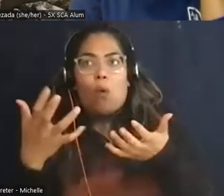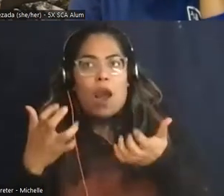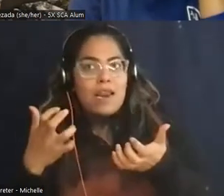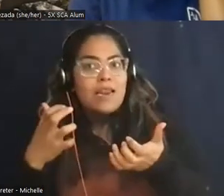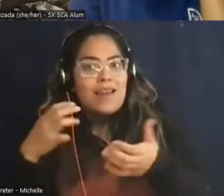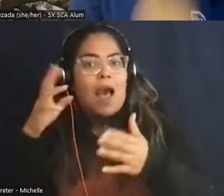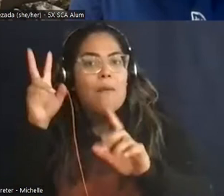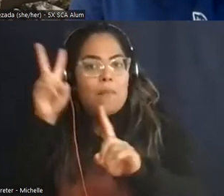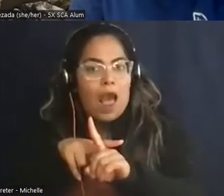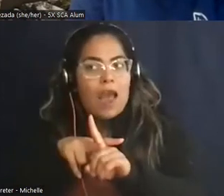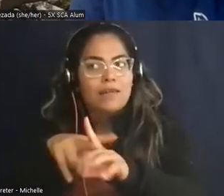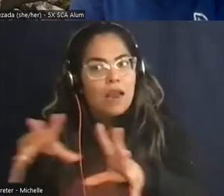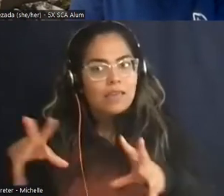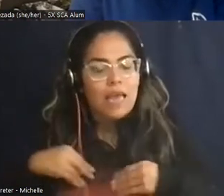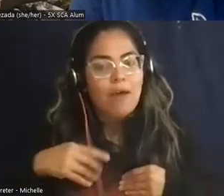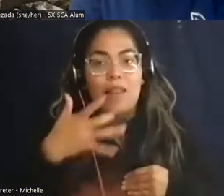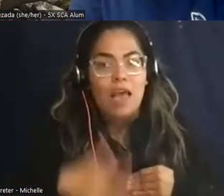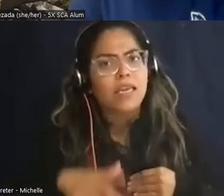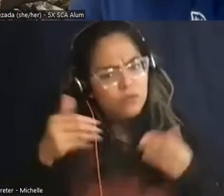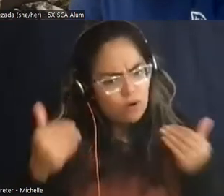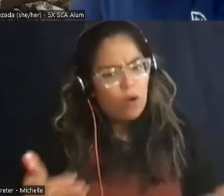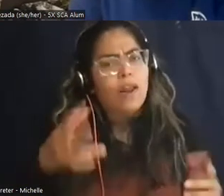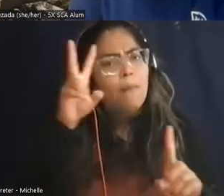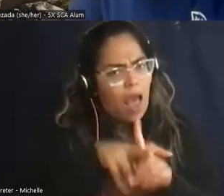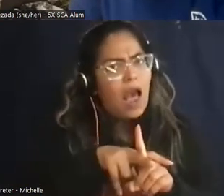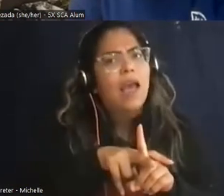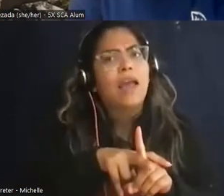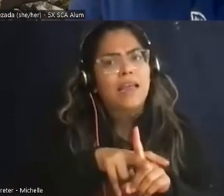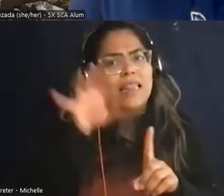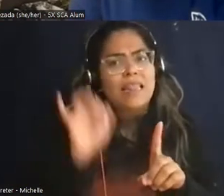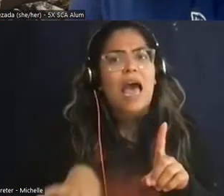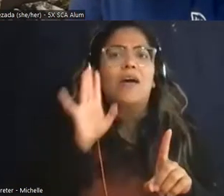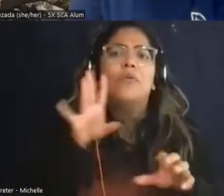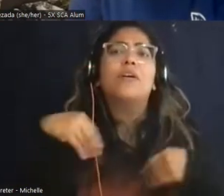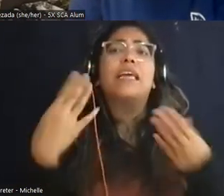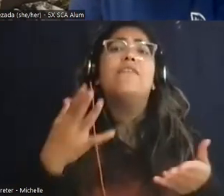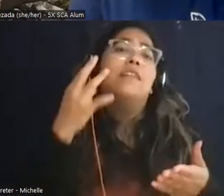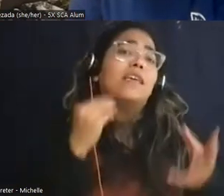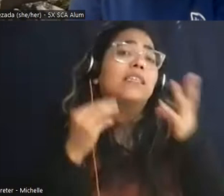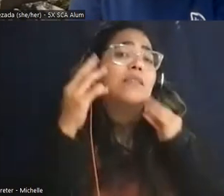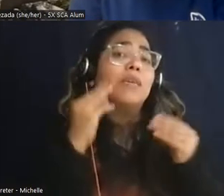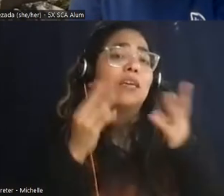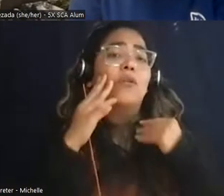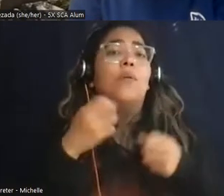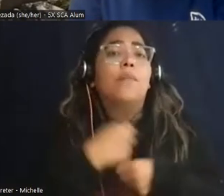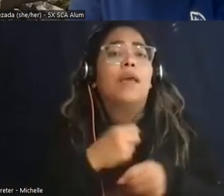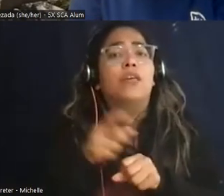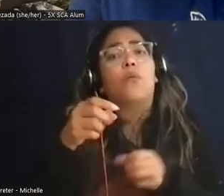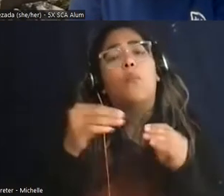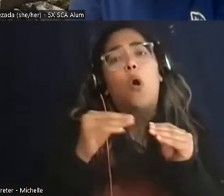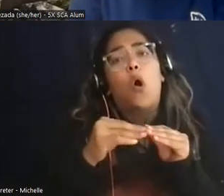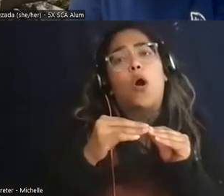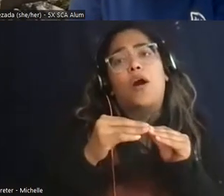lucky and so apply and then that can give you that experience it's going to make you more marketable for